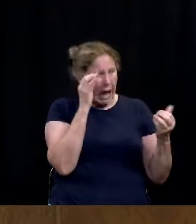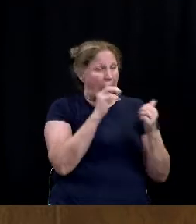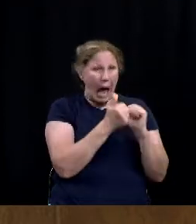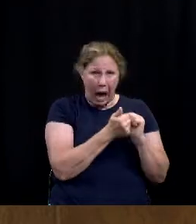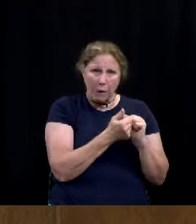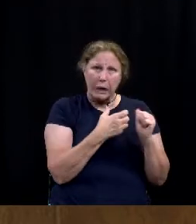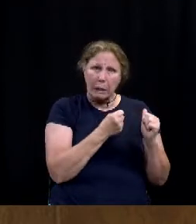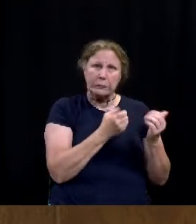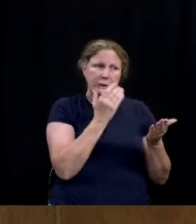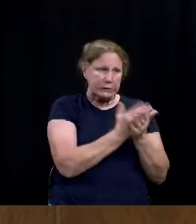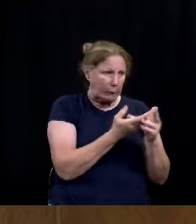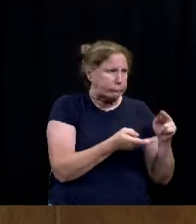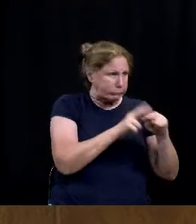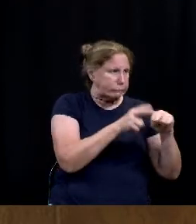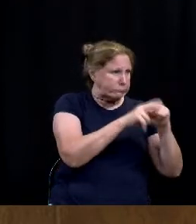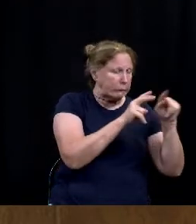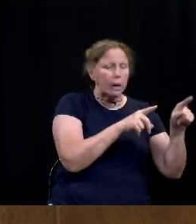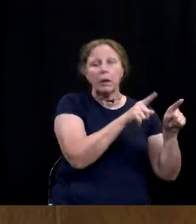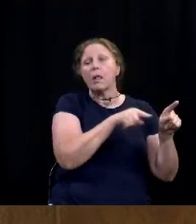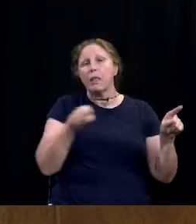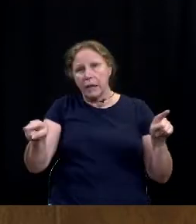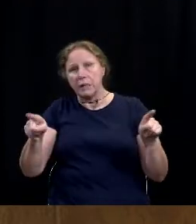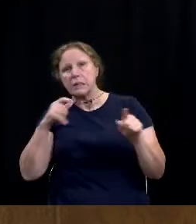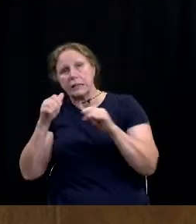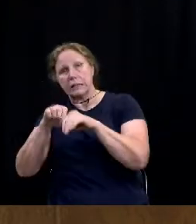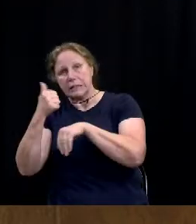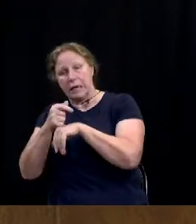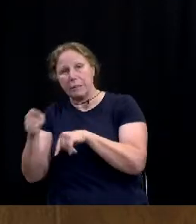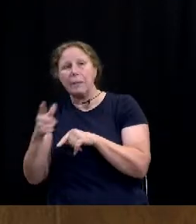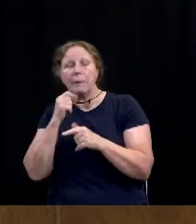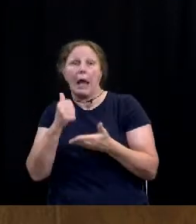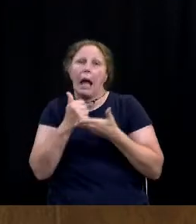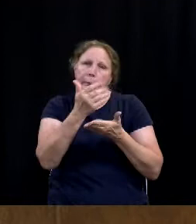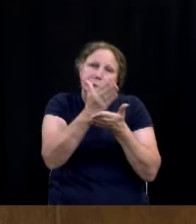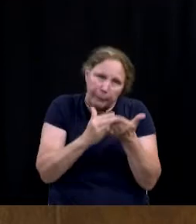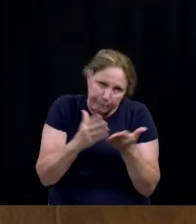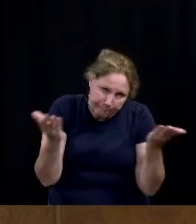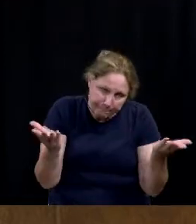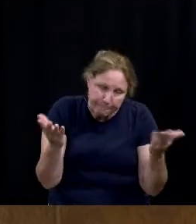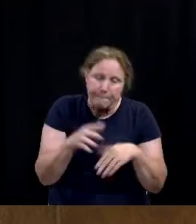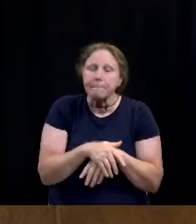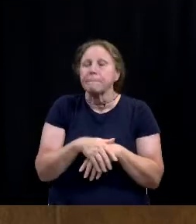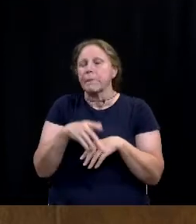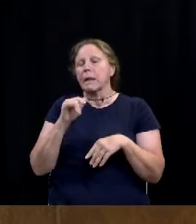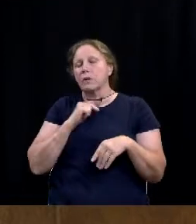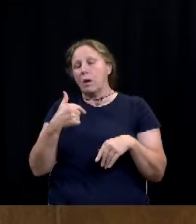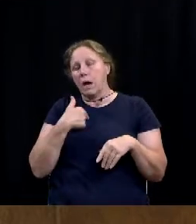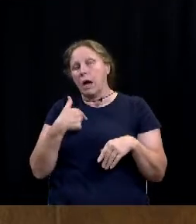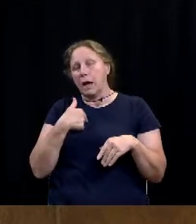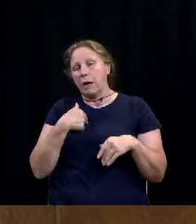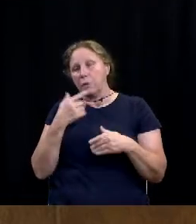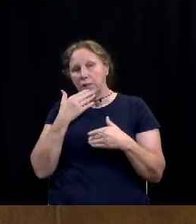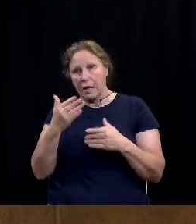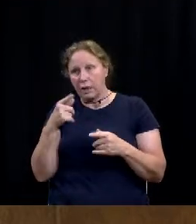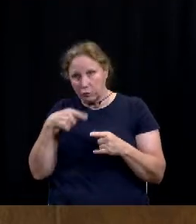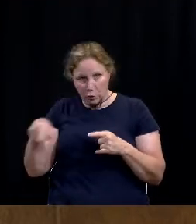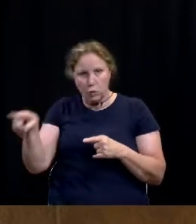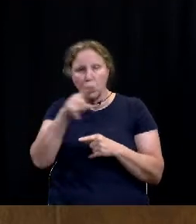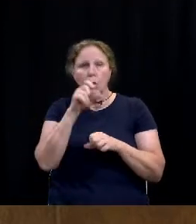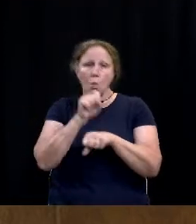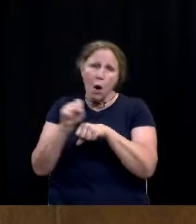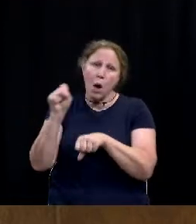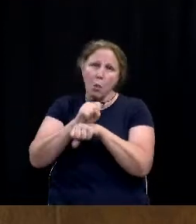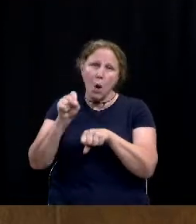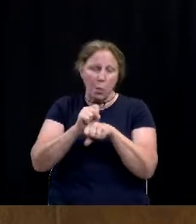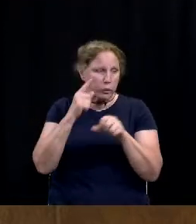direction that we need to take to provide that some, at least a little bit of relief. And so I, as well, I want to thank staff for all of their work that they've done